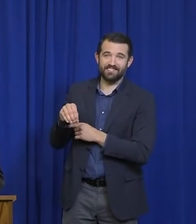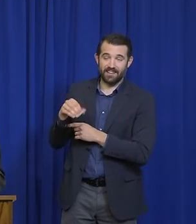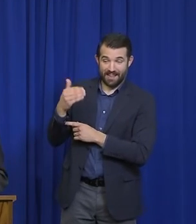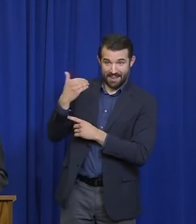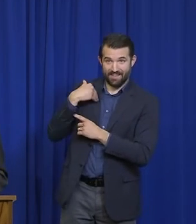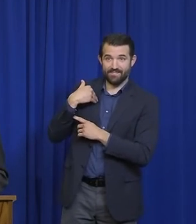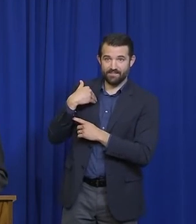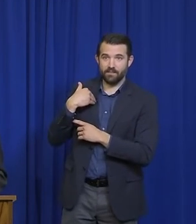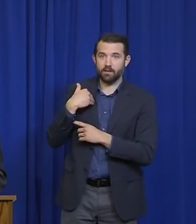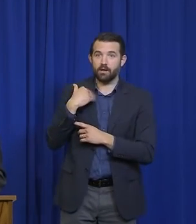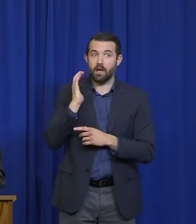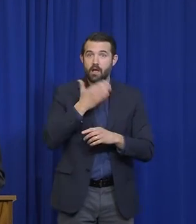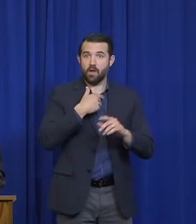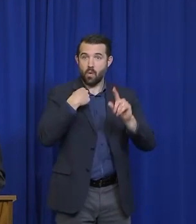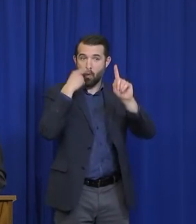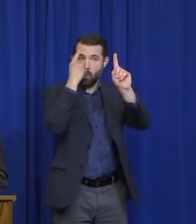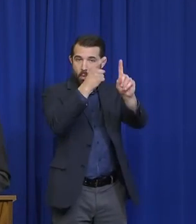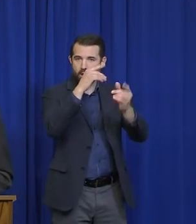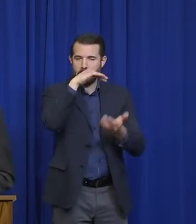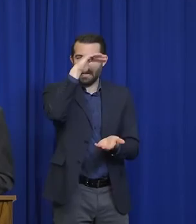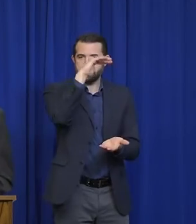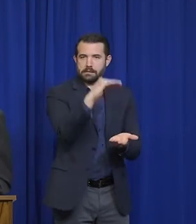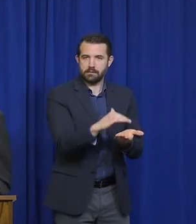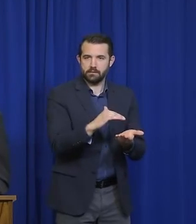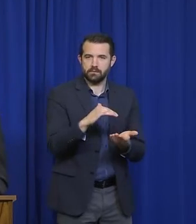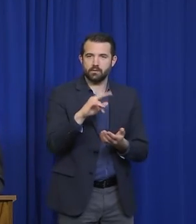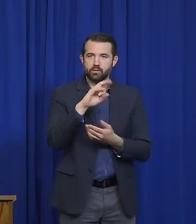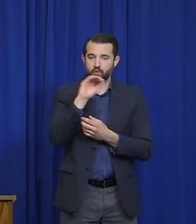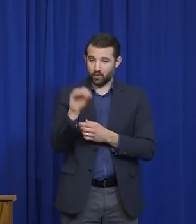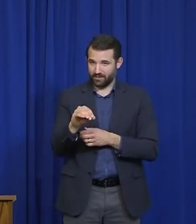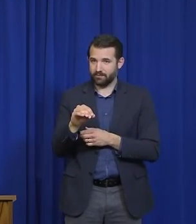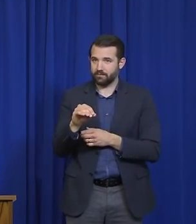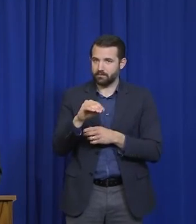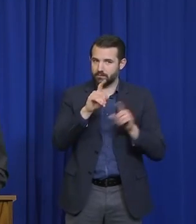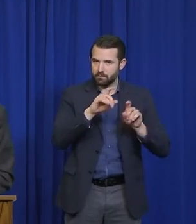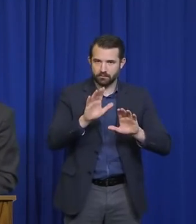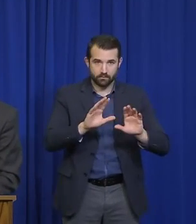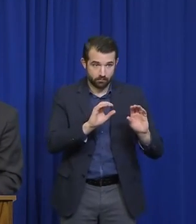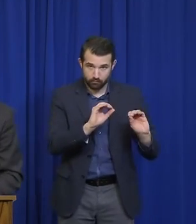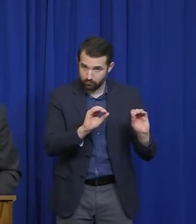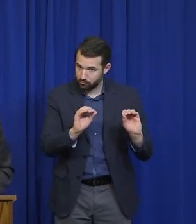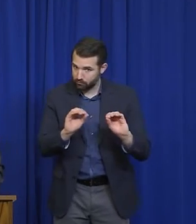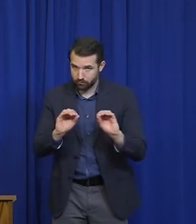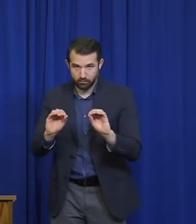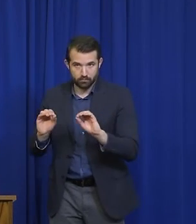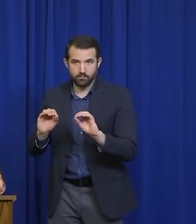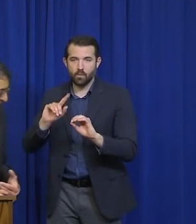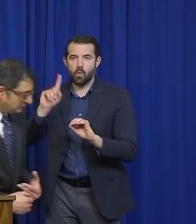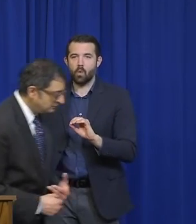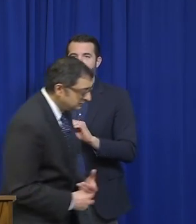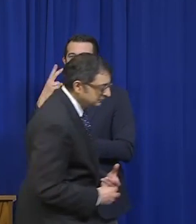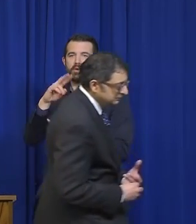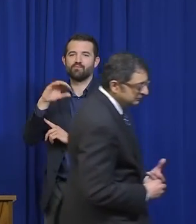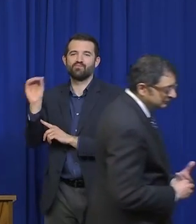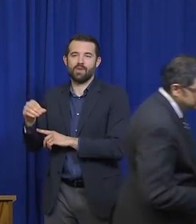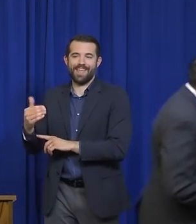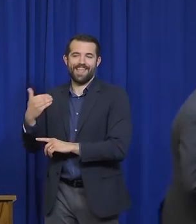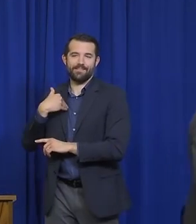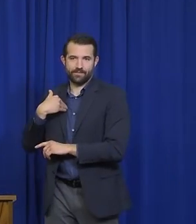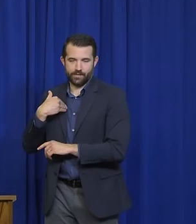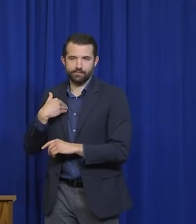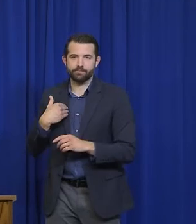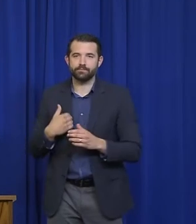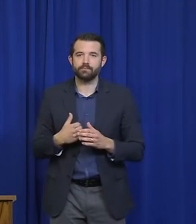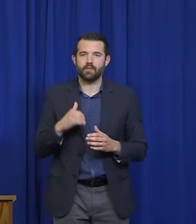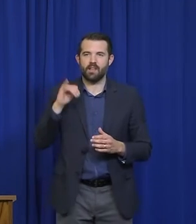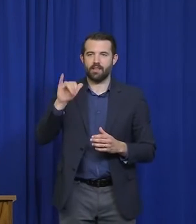That gives us a sense of whether we're on the right track. You also, and then I'll turn it over to the governor. I think you were asking about alternative care sites and